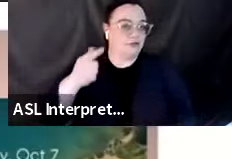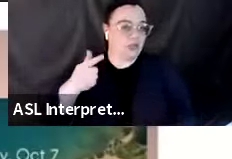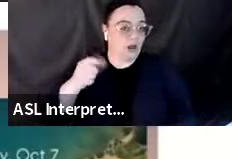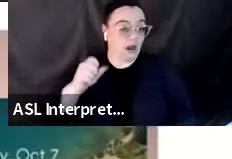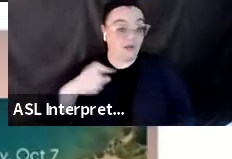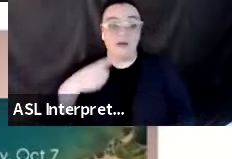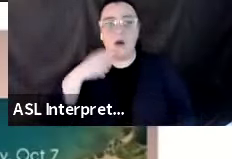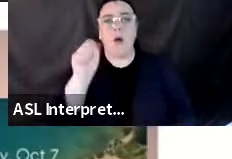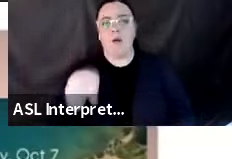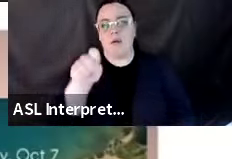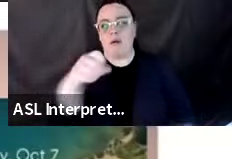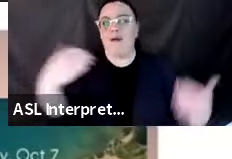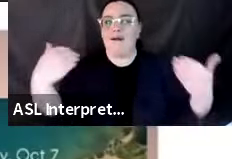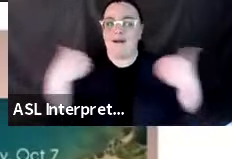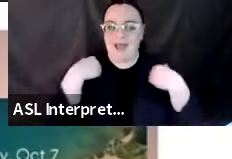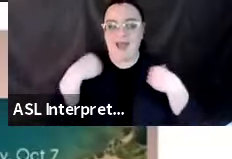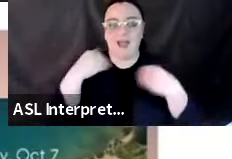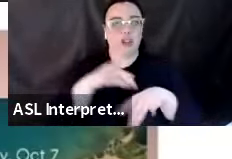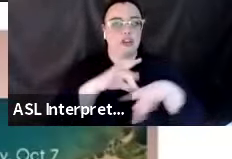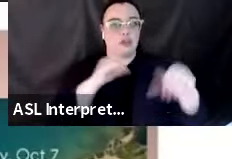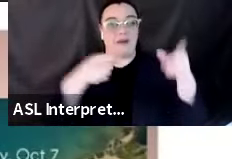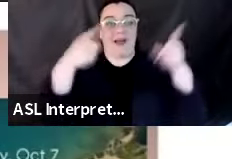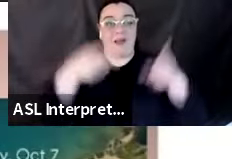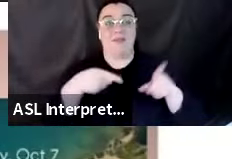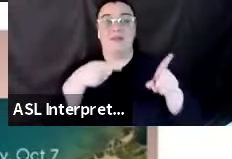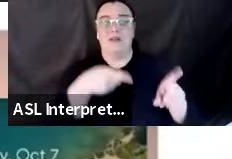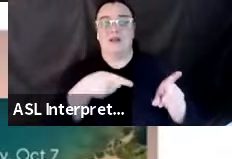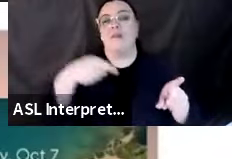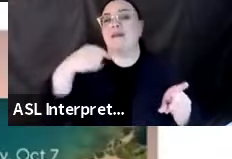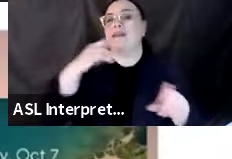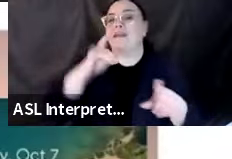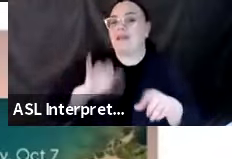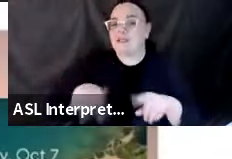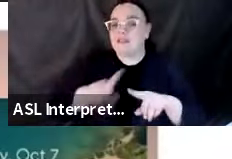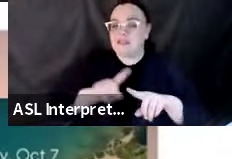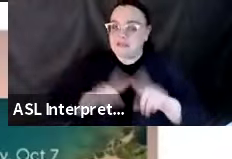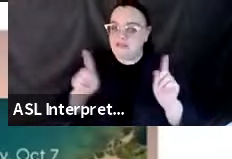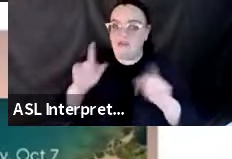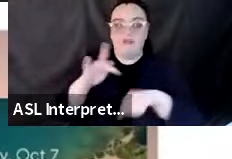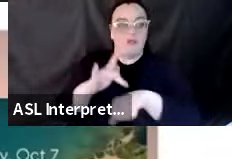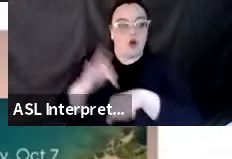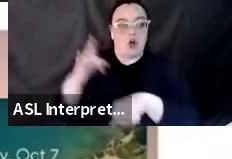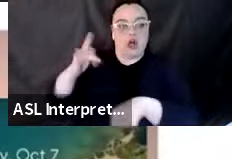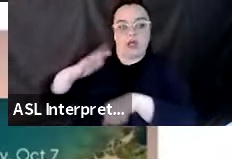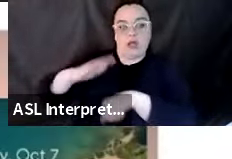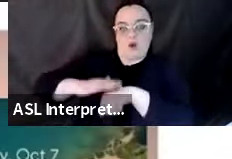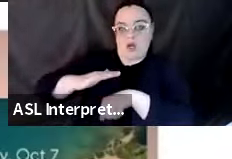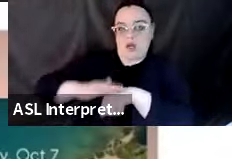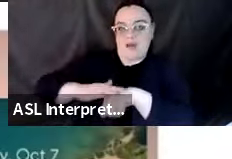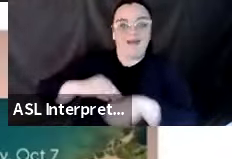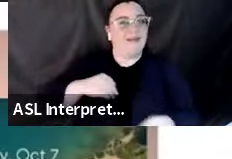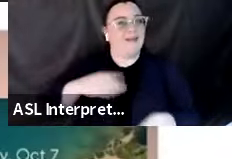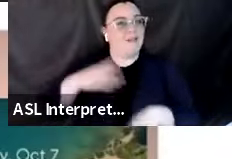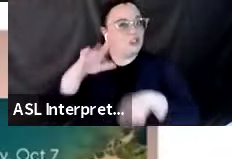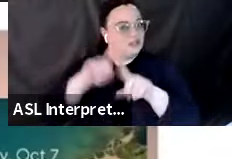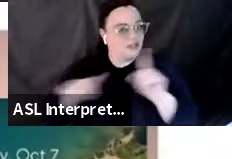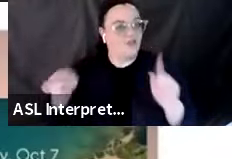you can get worldwide. You can set your settings. That is not what earthquake early warning is. It's not what MyShake,